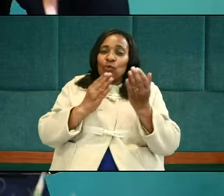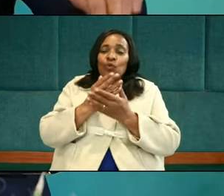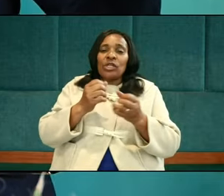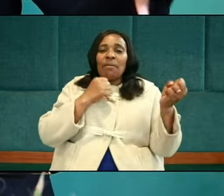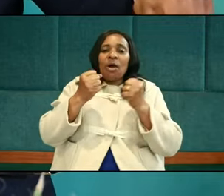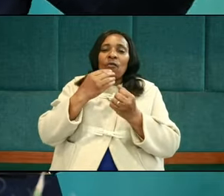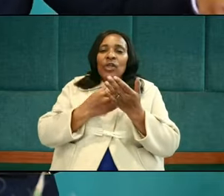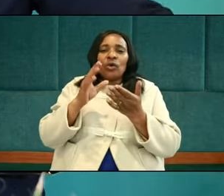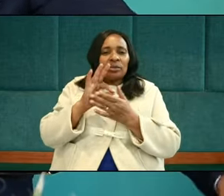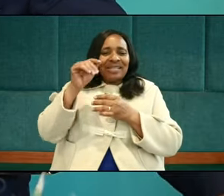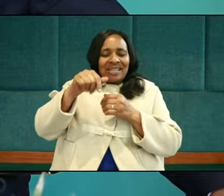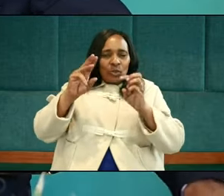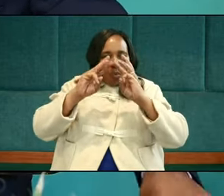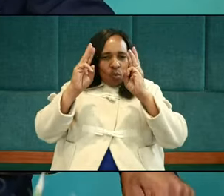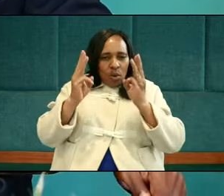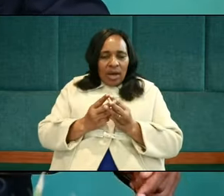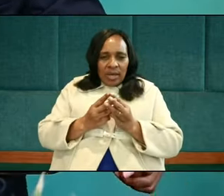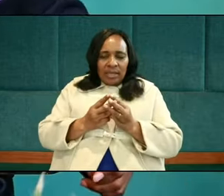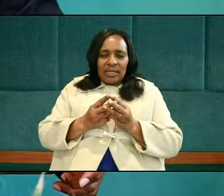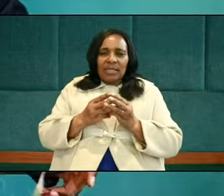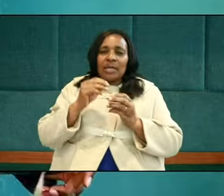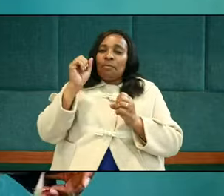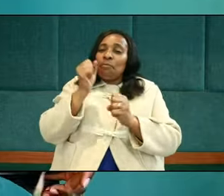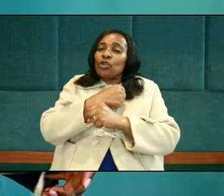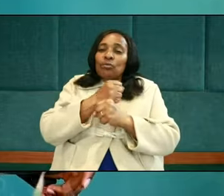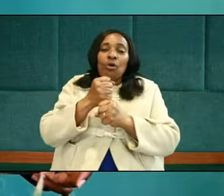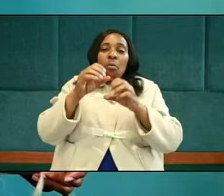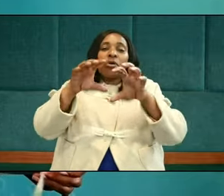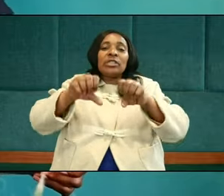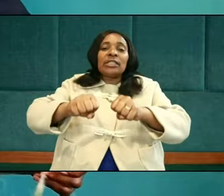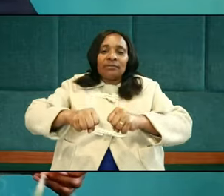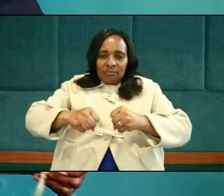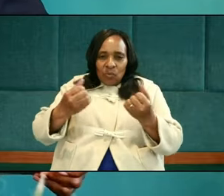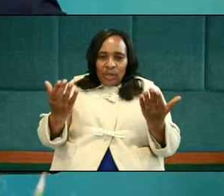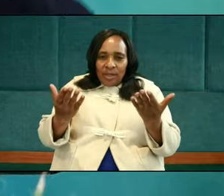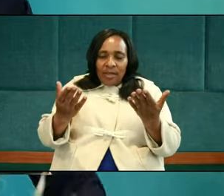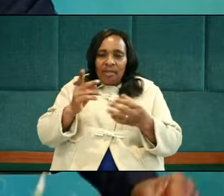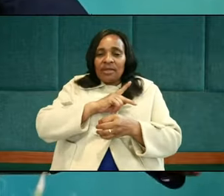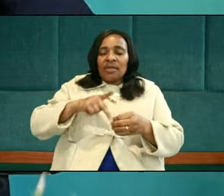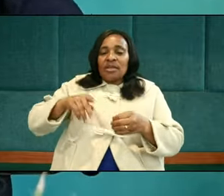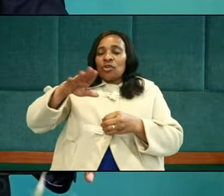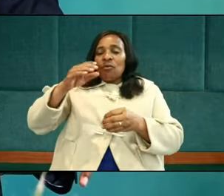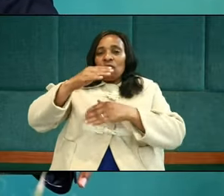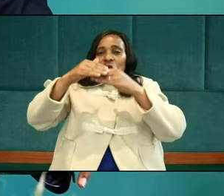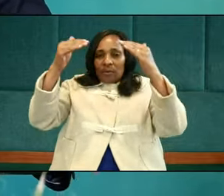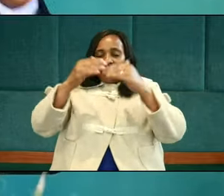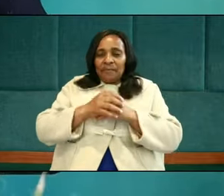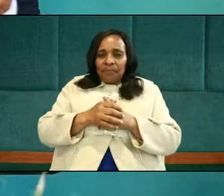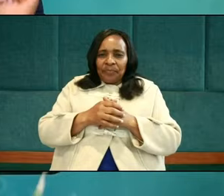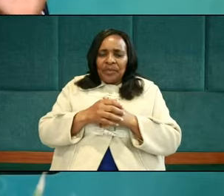Holy Spirit in this world, you can never possess the kingdom of God. Possess yourself.